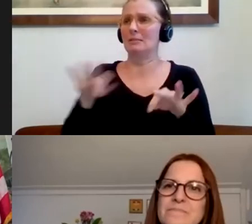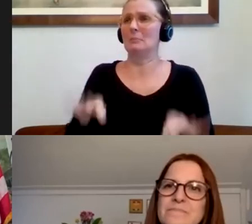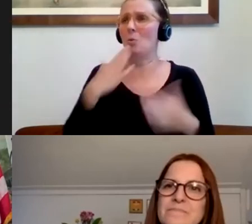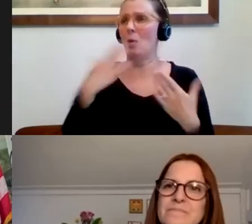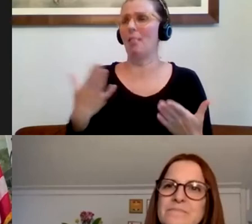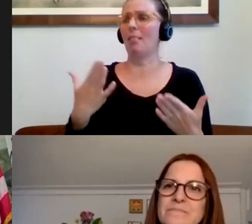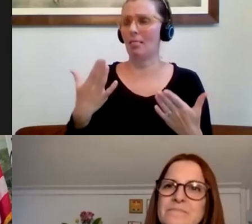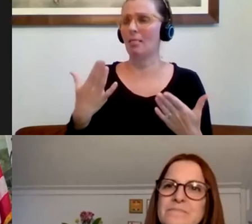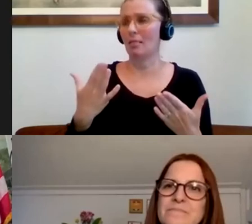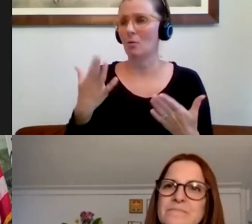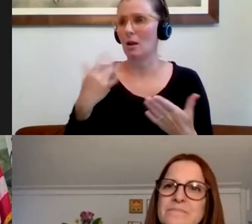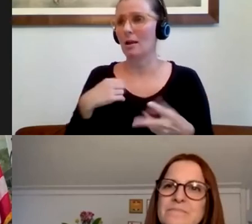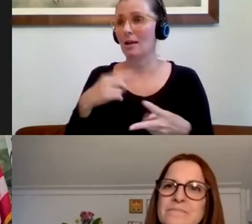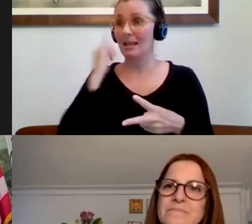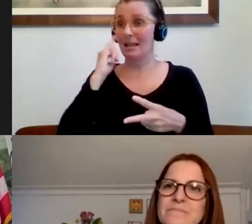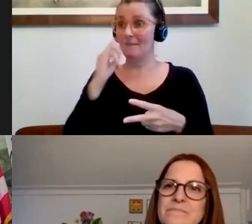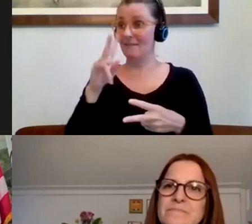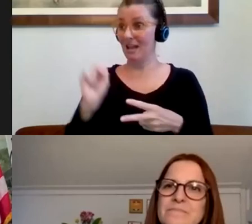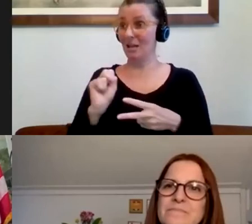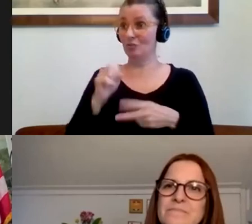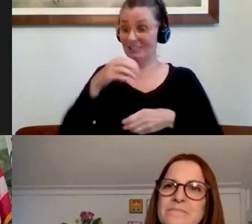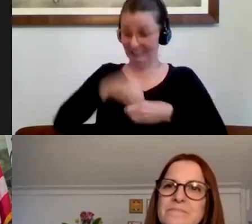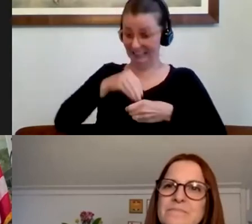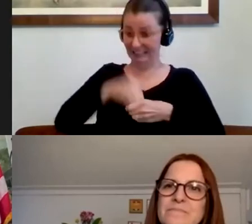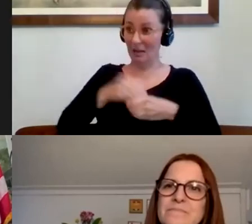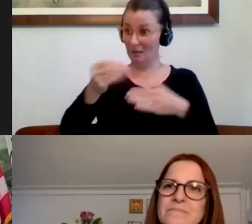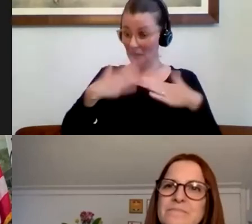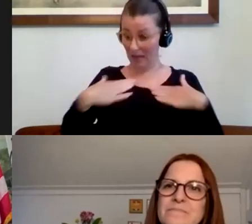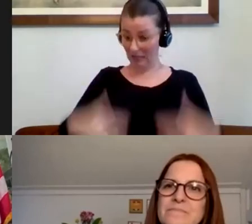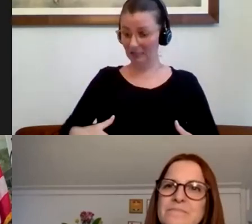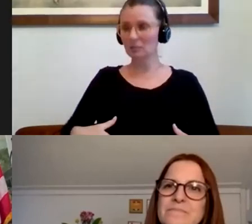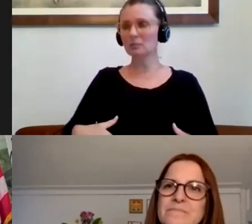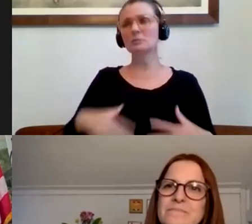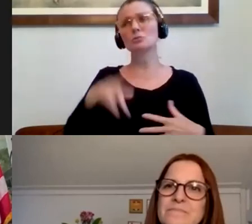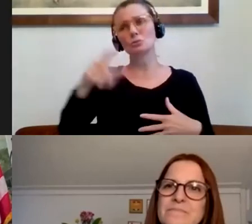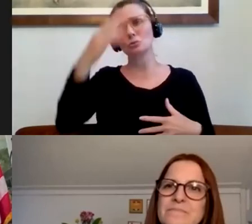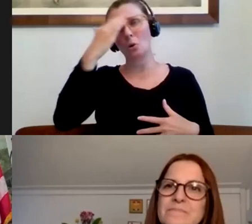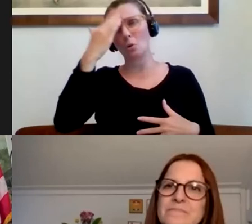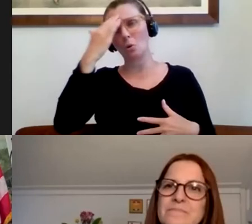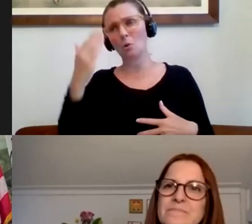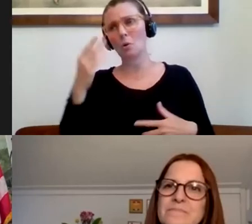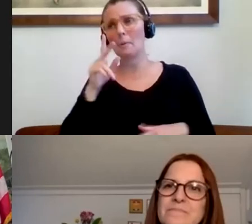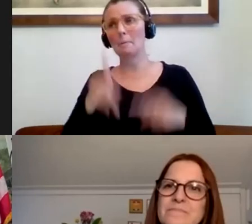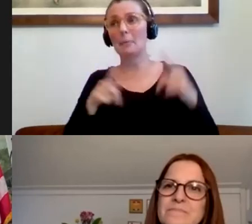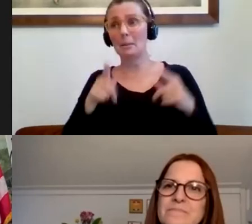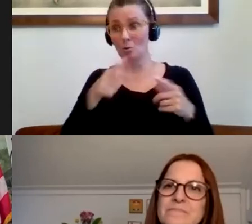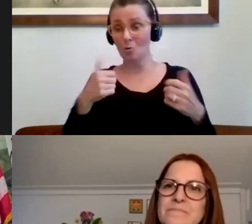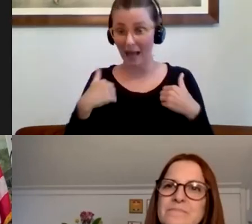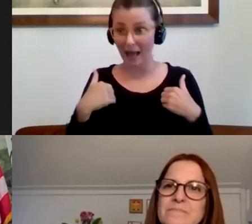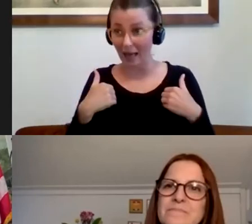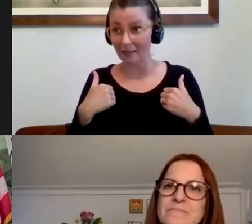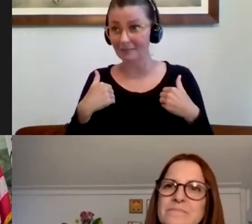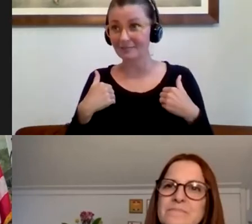inside of you, you should know, we want you to know about that. Keep in mind that a lot of people who do have this virus are asymptomatic